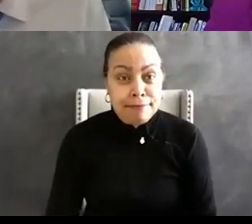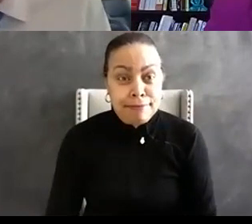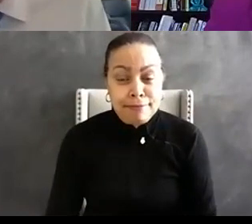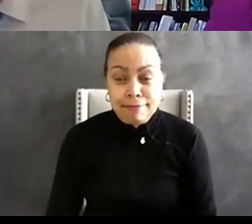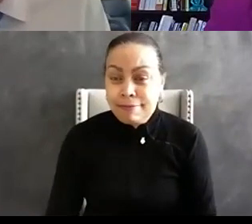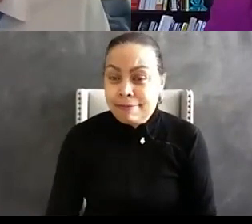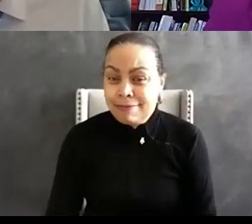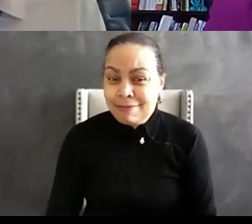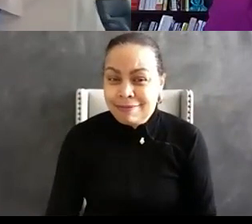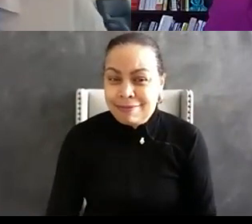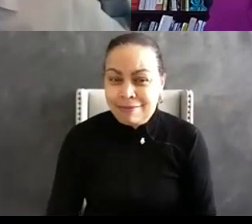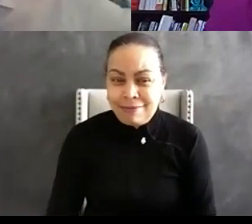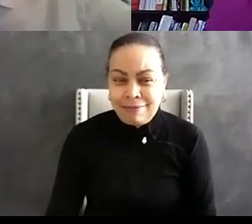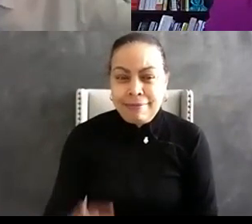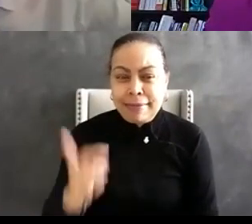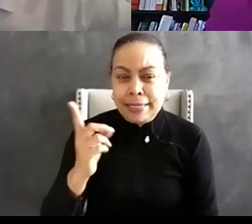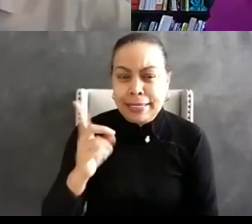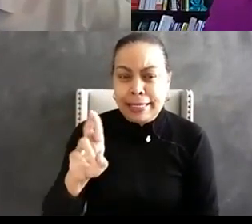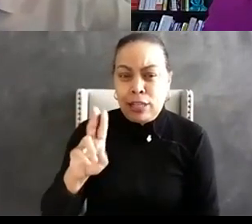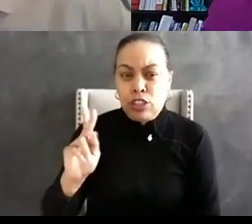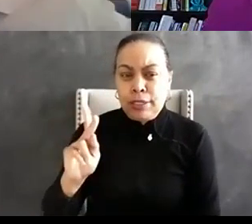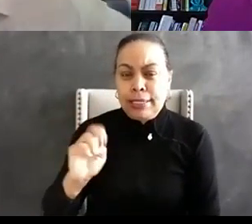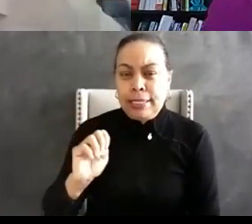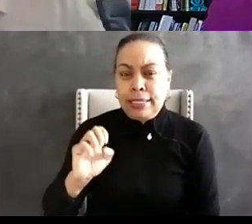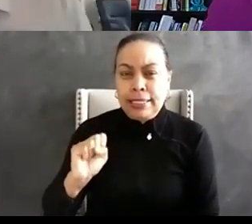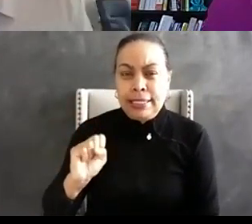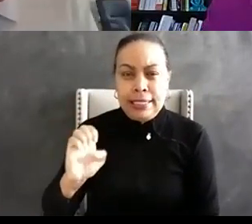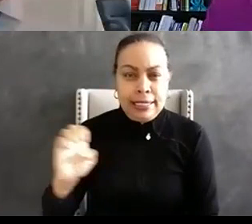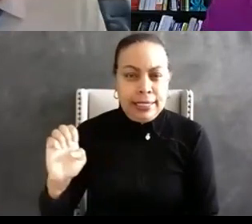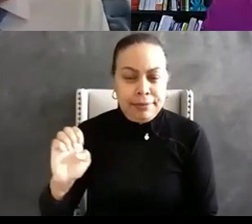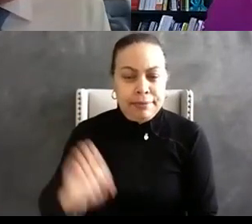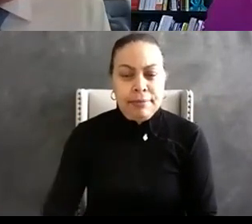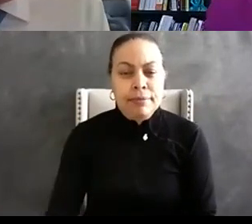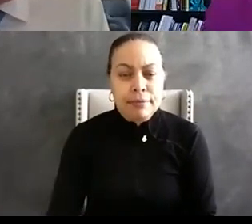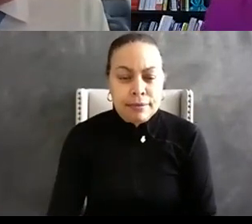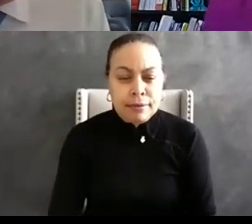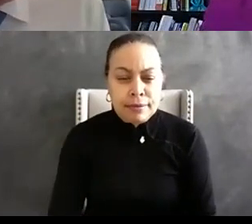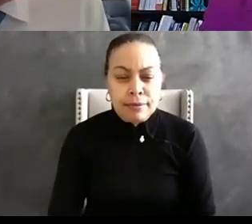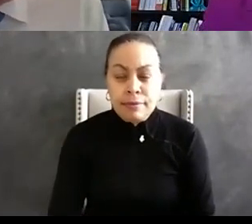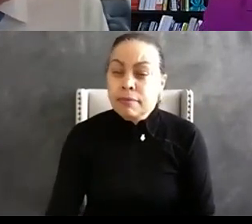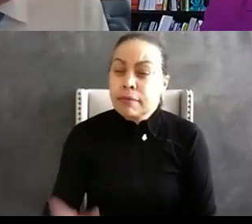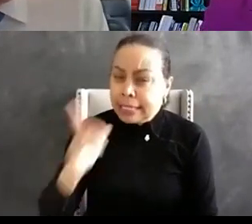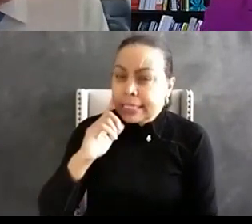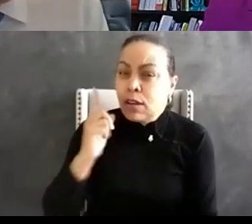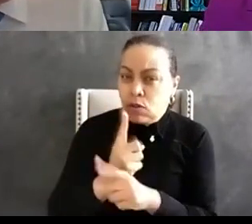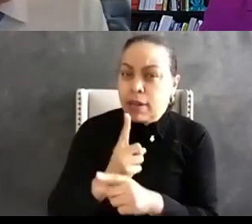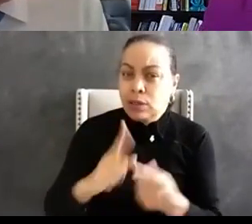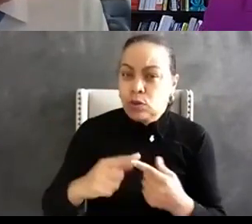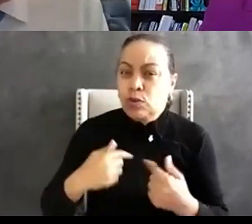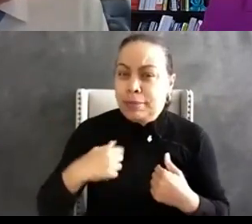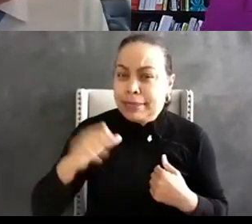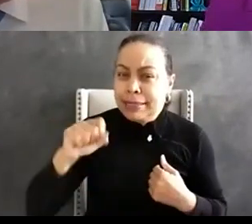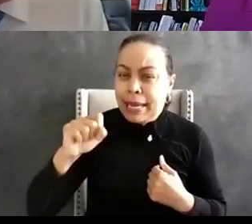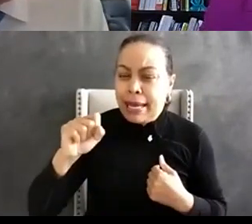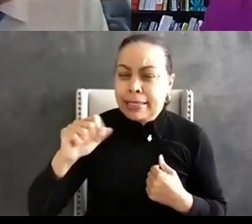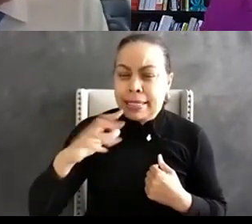yeah if I could so um well it that sounds right to me and and you know Patrick doesn't need